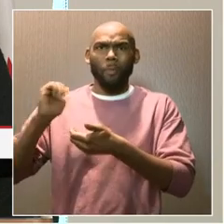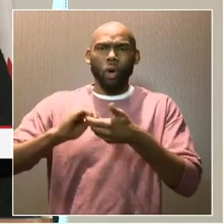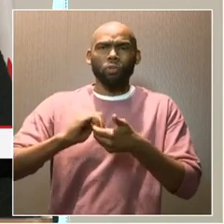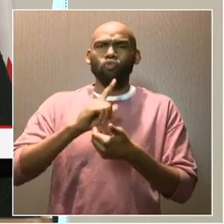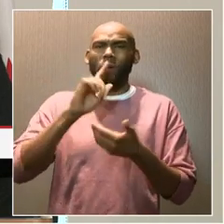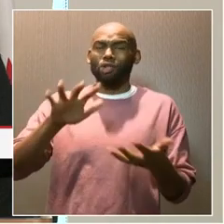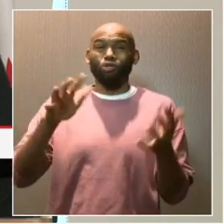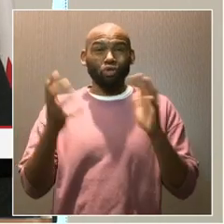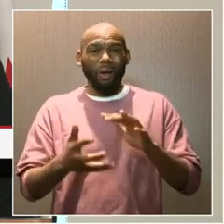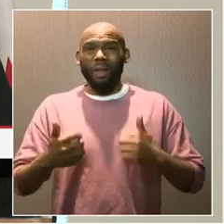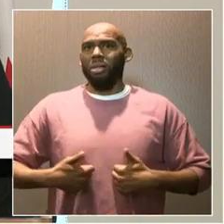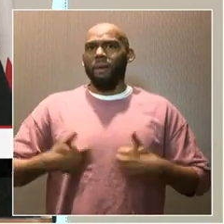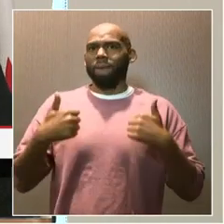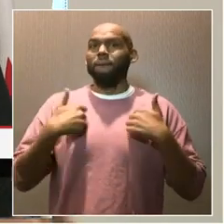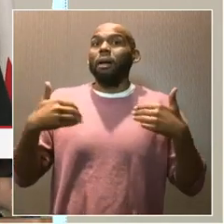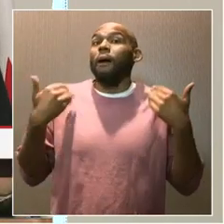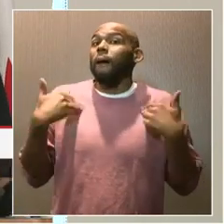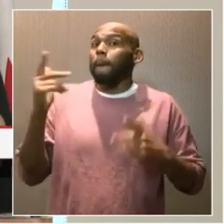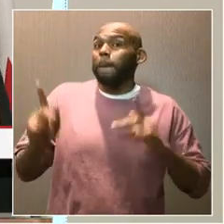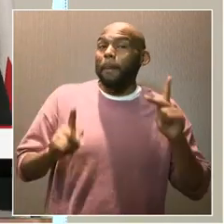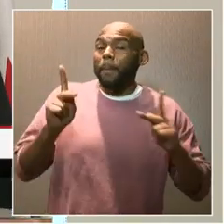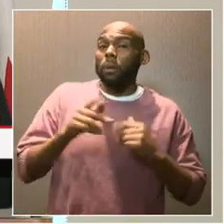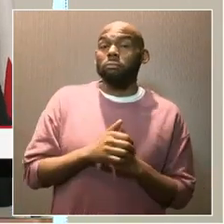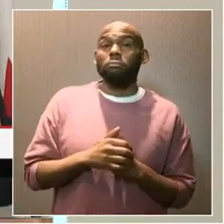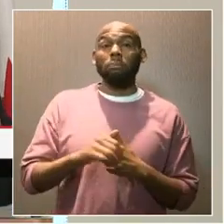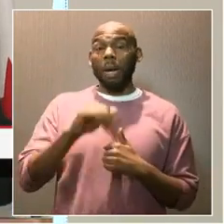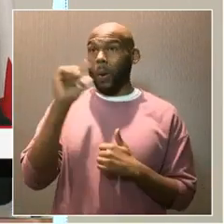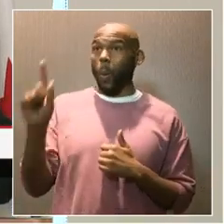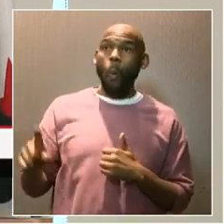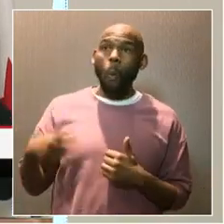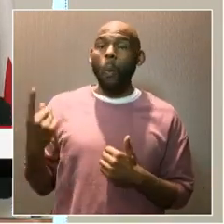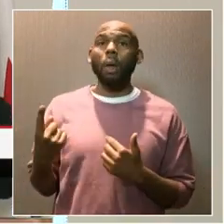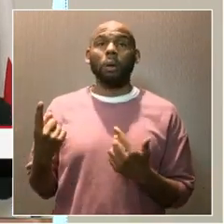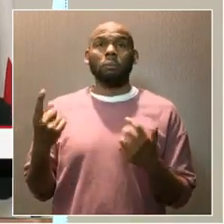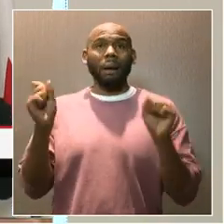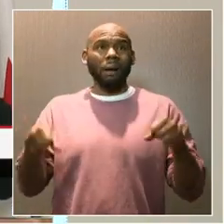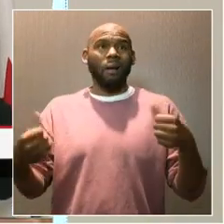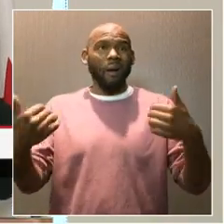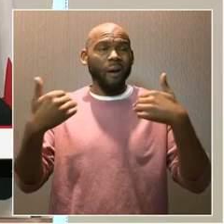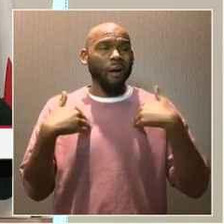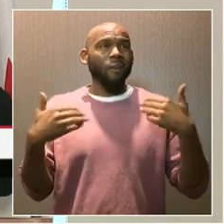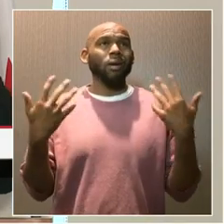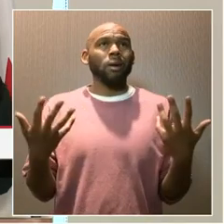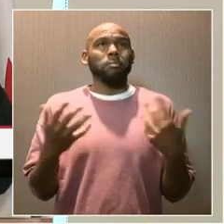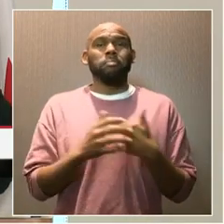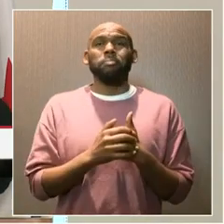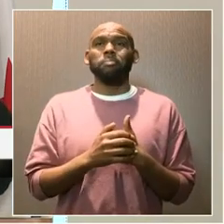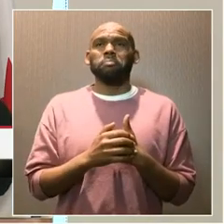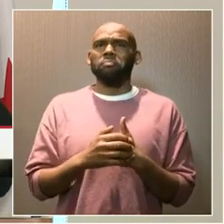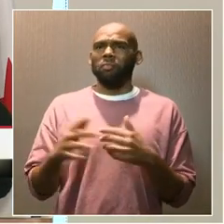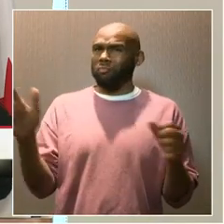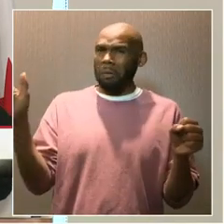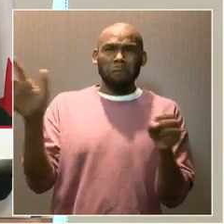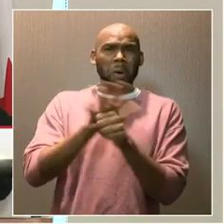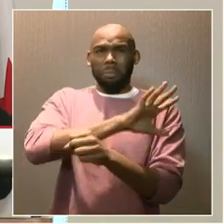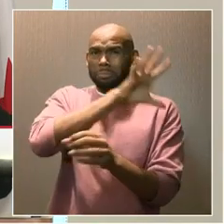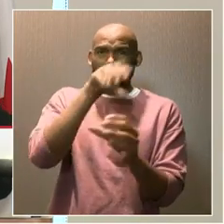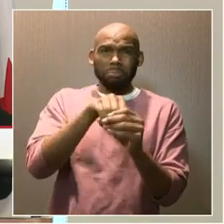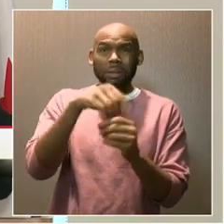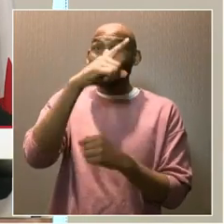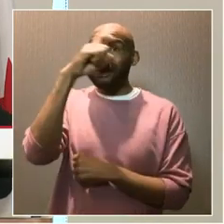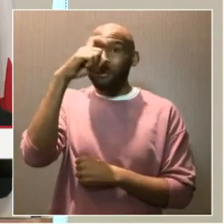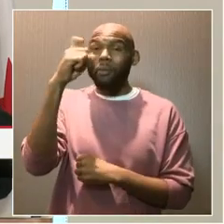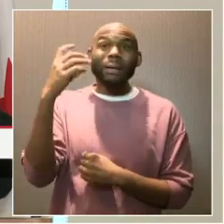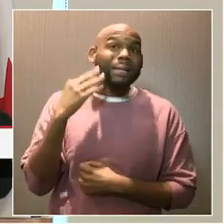the lives of young people. Not only do they get to have a robust summer experience,